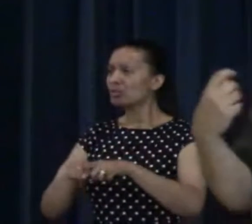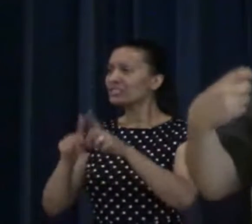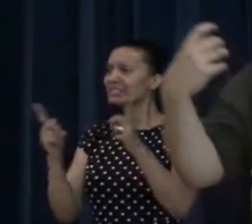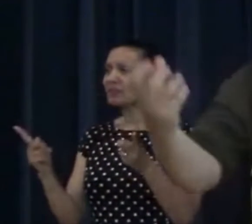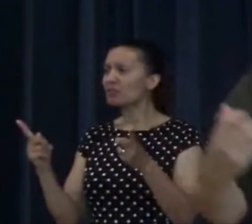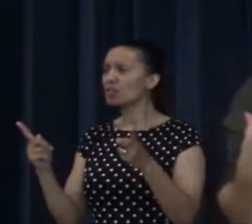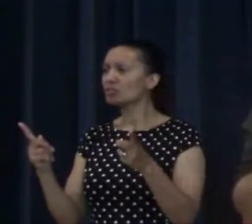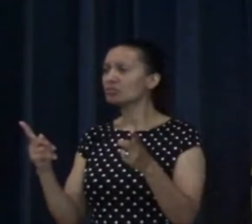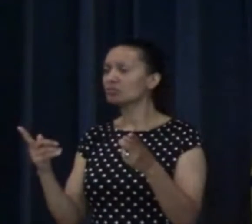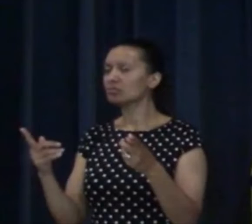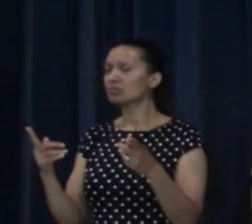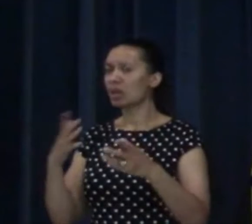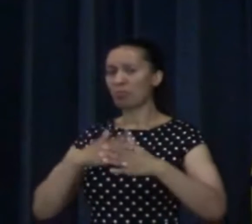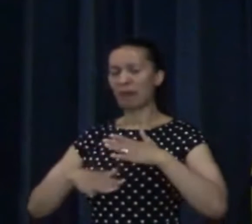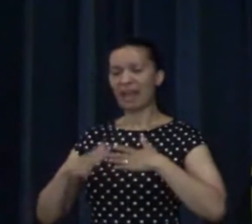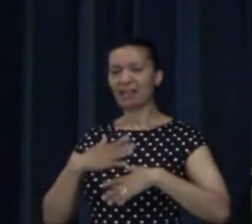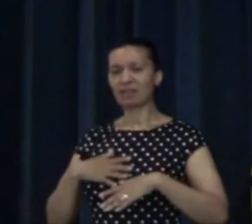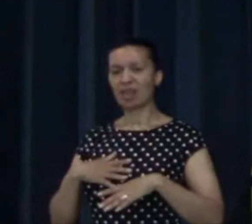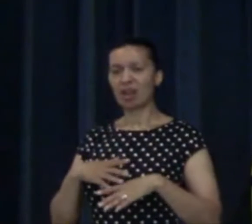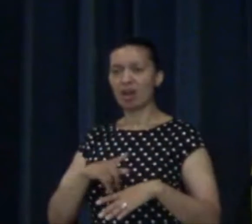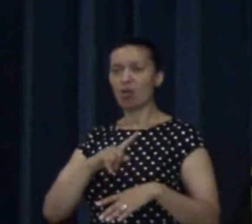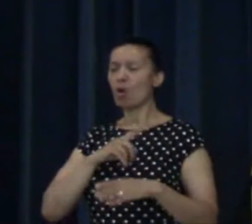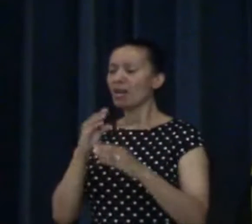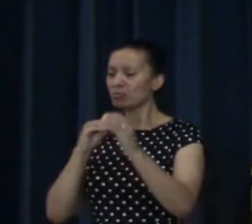do you behave the way? Why don't you gossip?